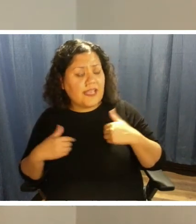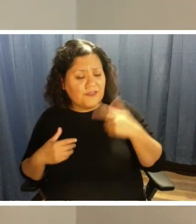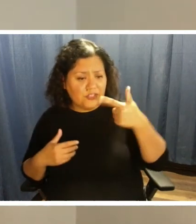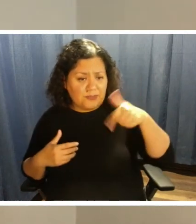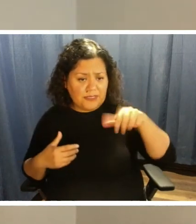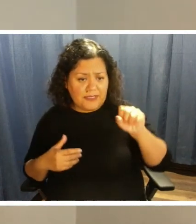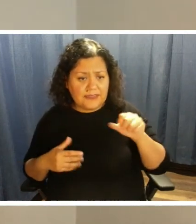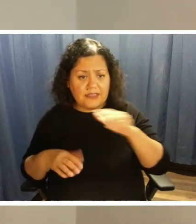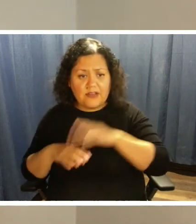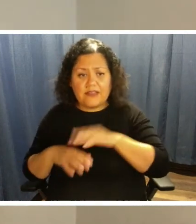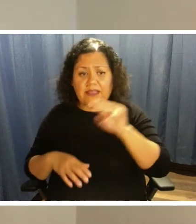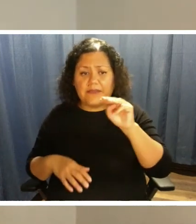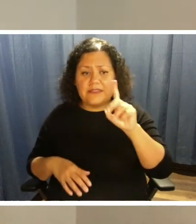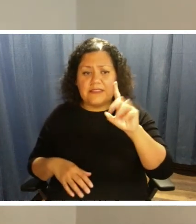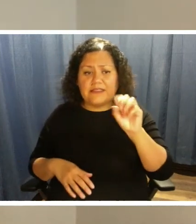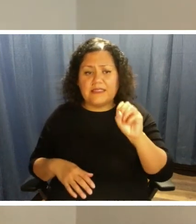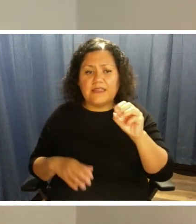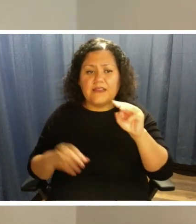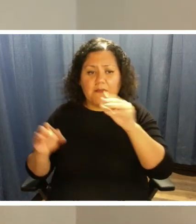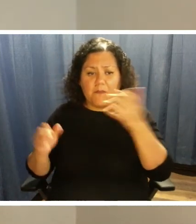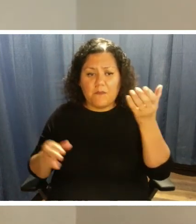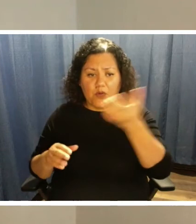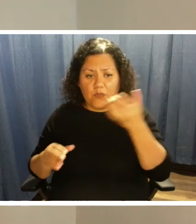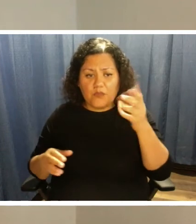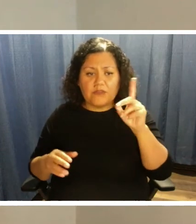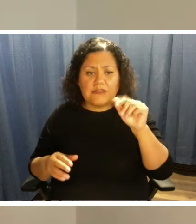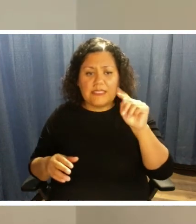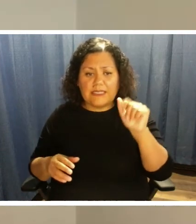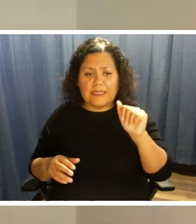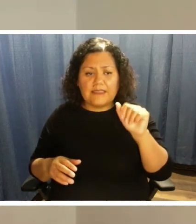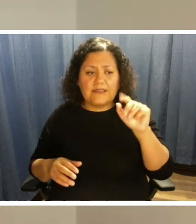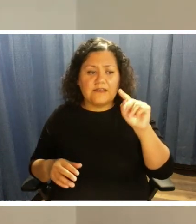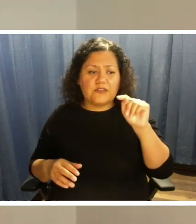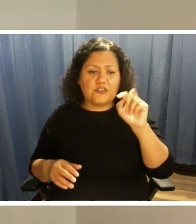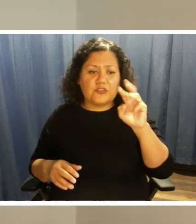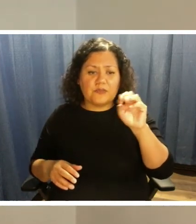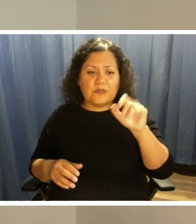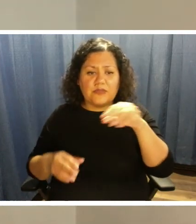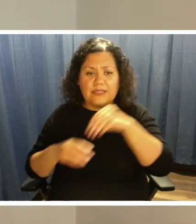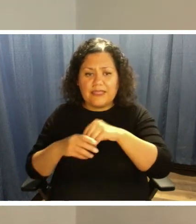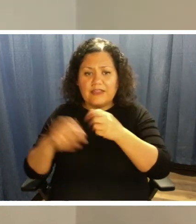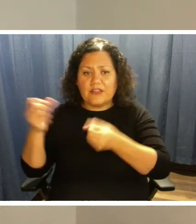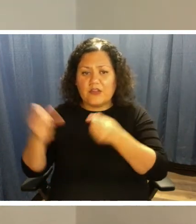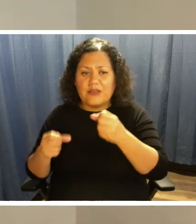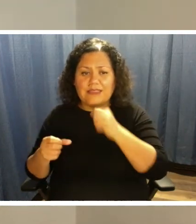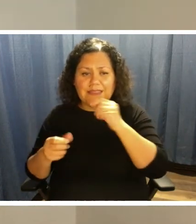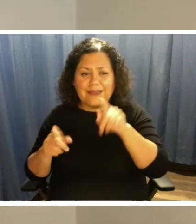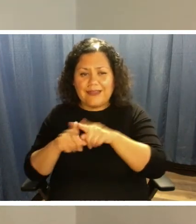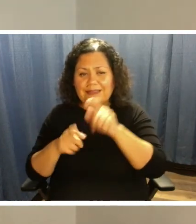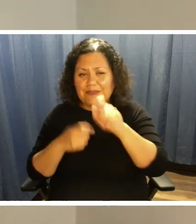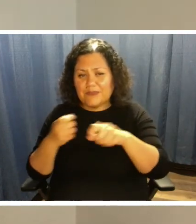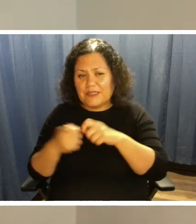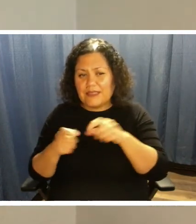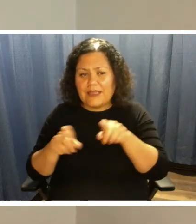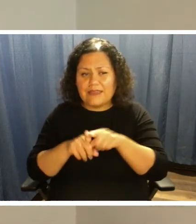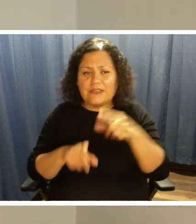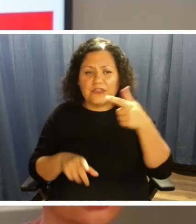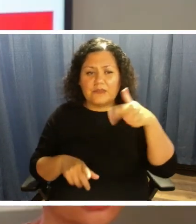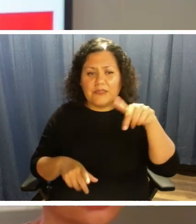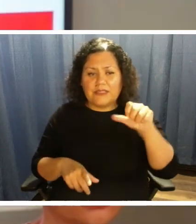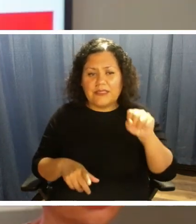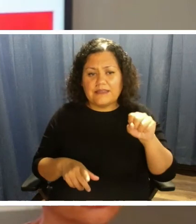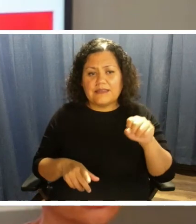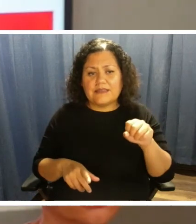MDT, the mobile data terminal in the vehicle. It's not as specific as the GPS, but